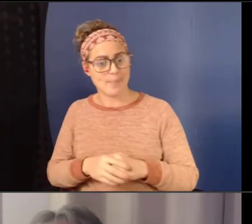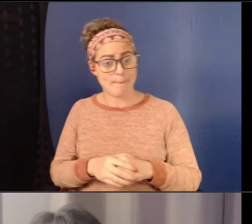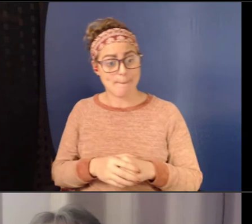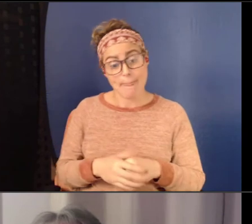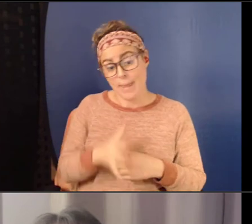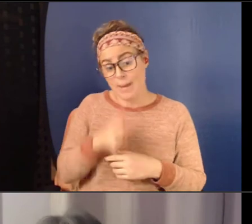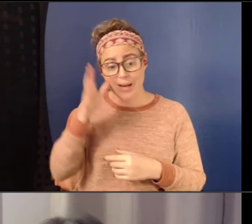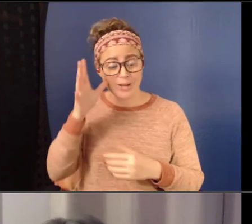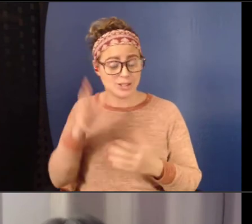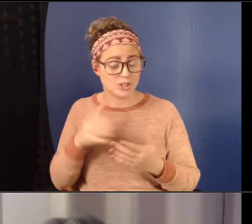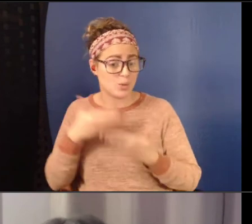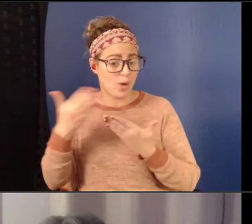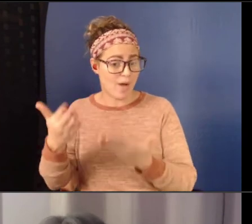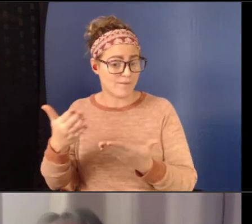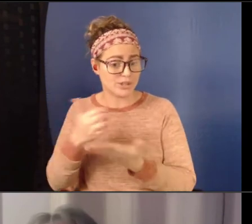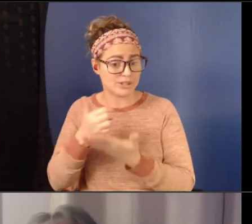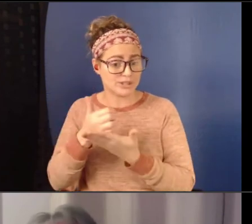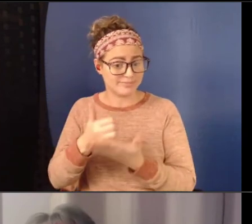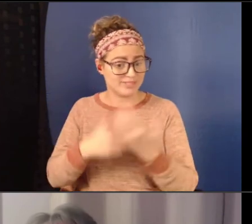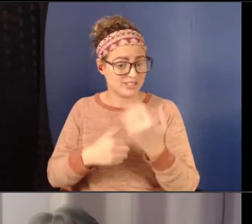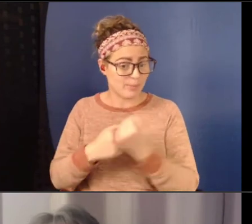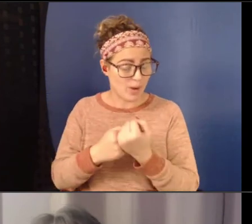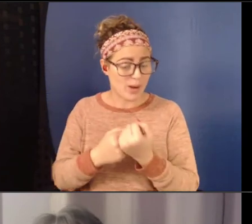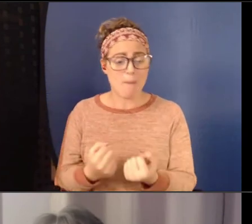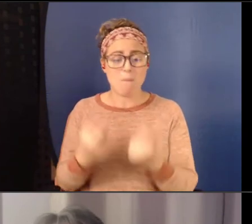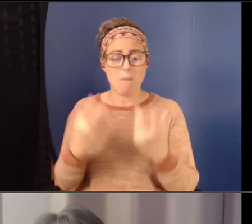support a multi-level intervention.